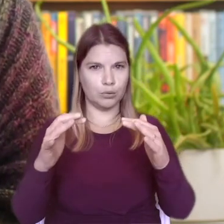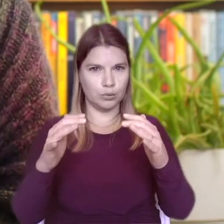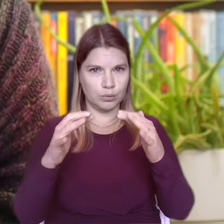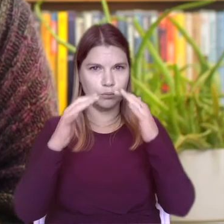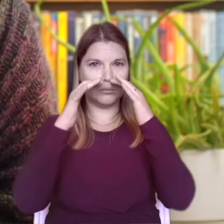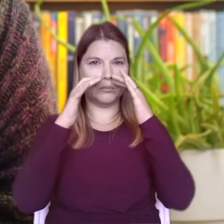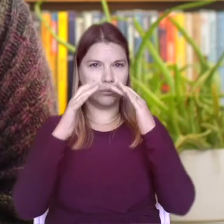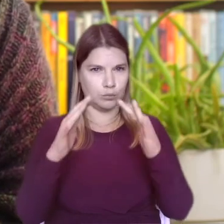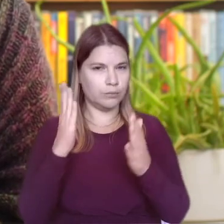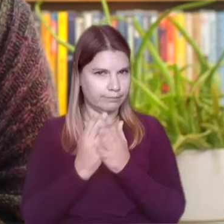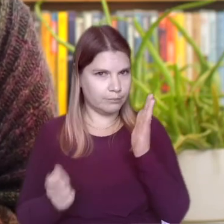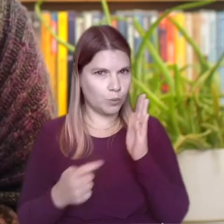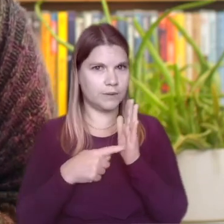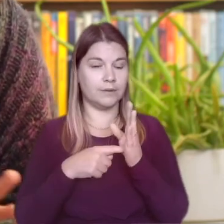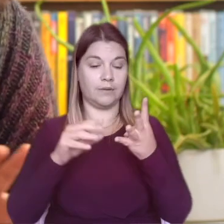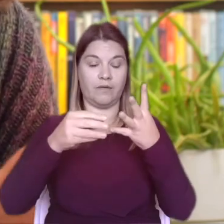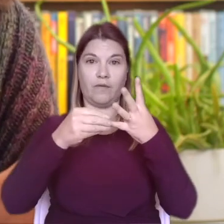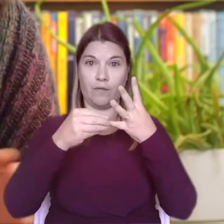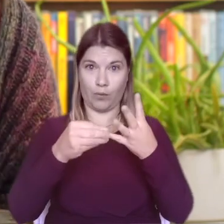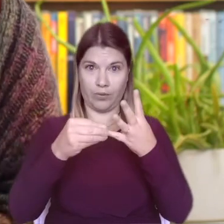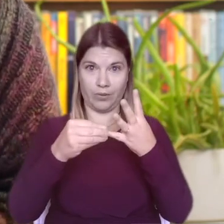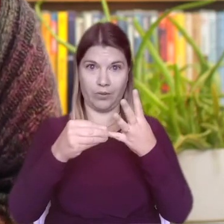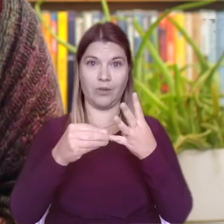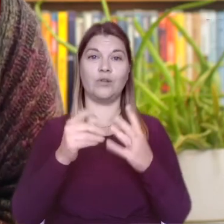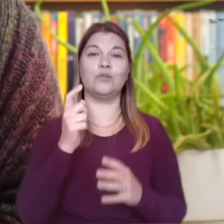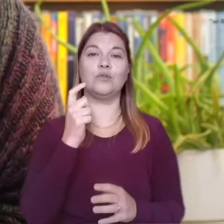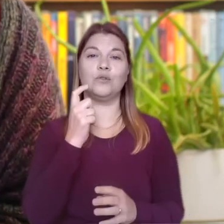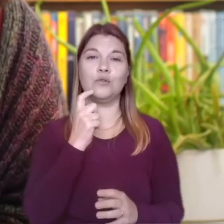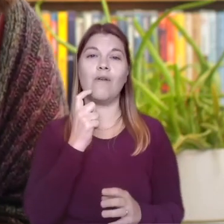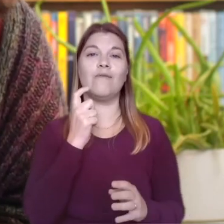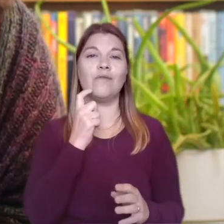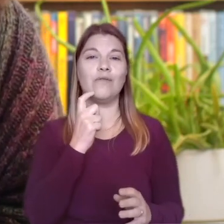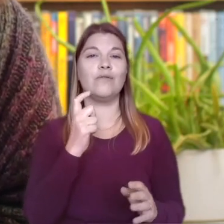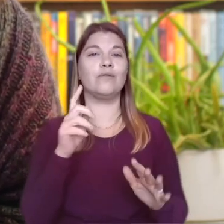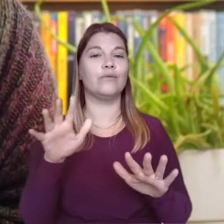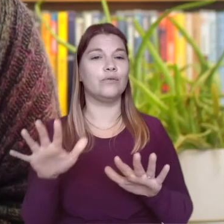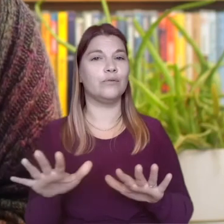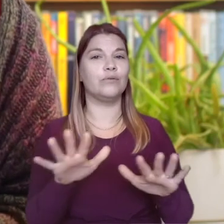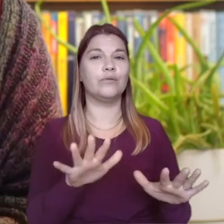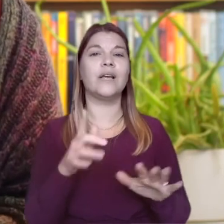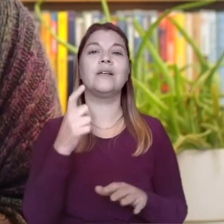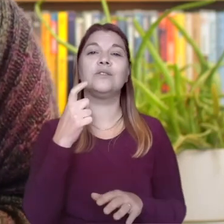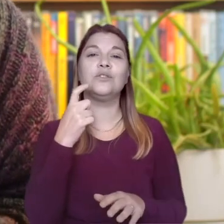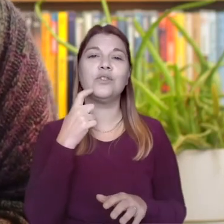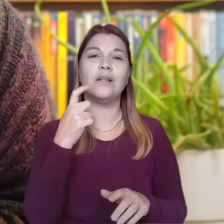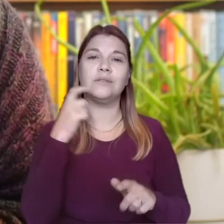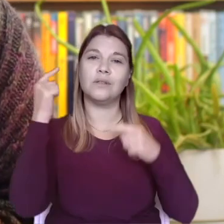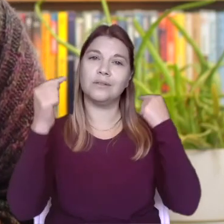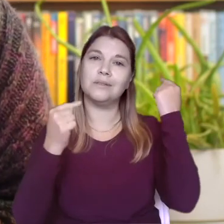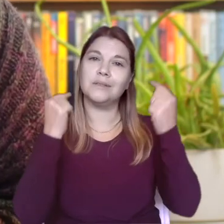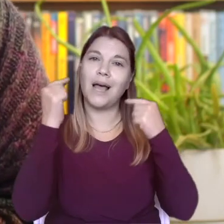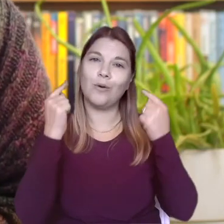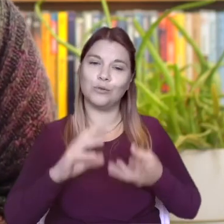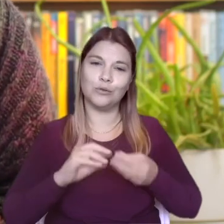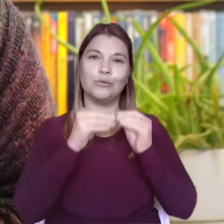Step 4. Softness. Nice, gentle sounds create a lovely environment for our